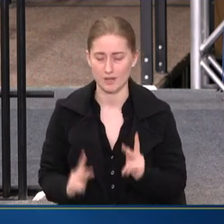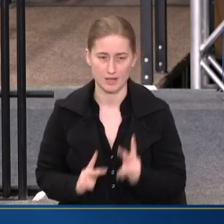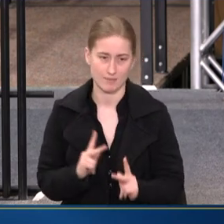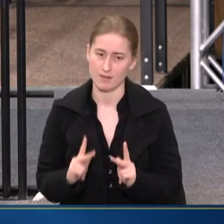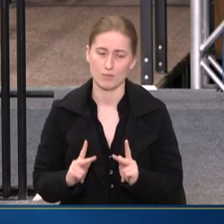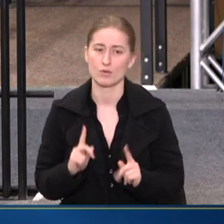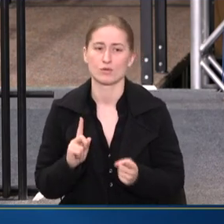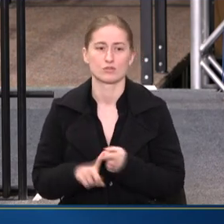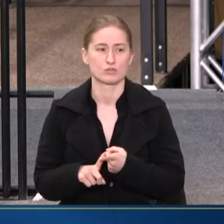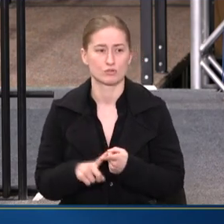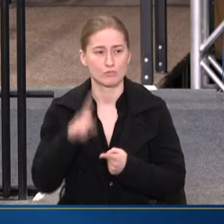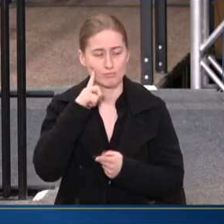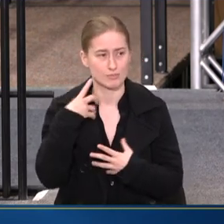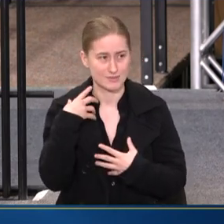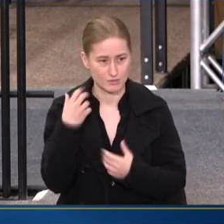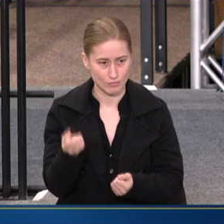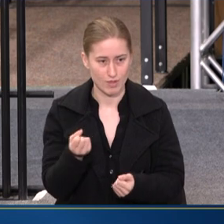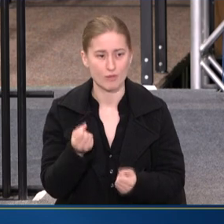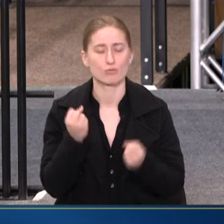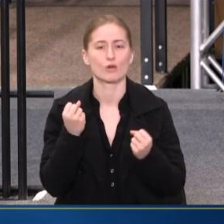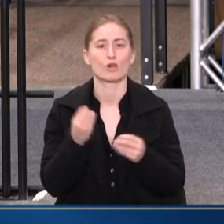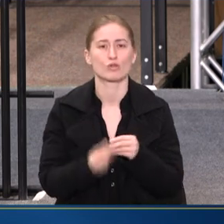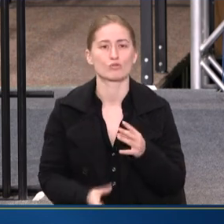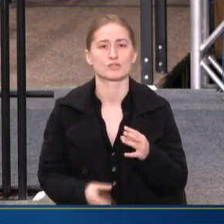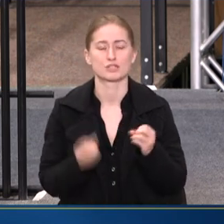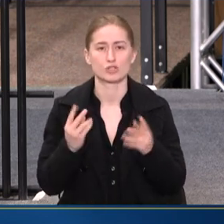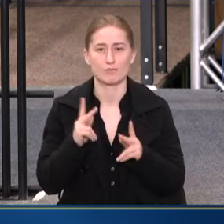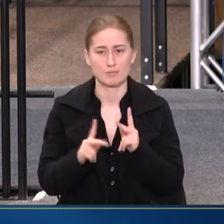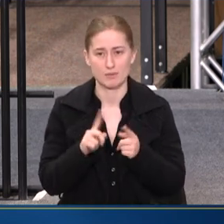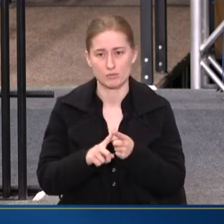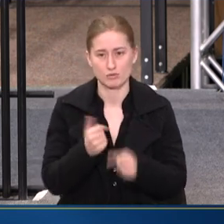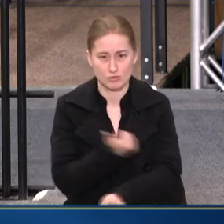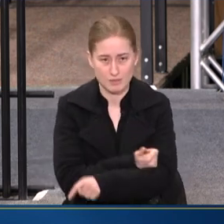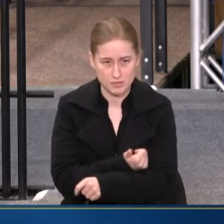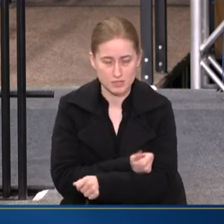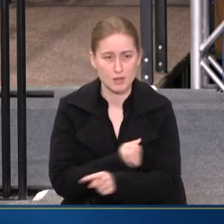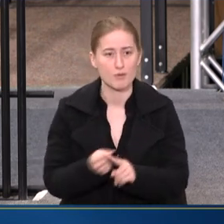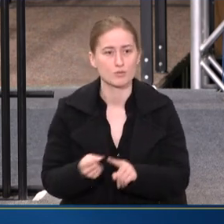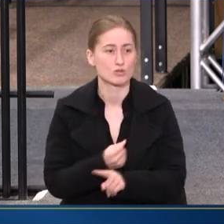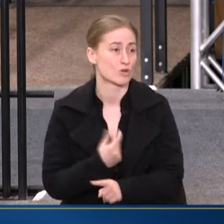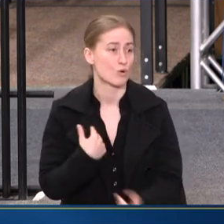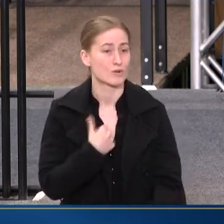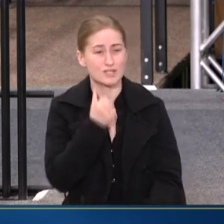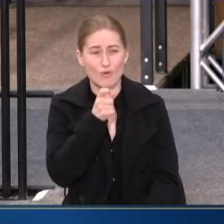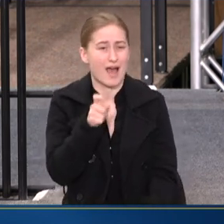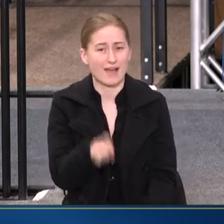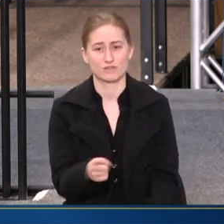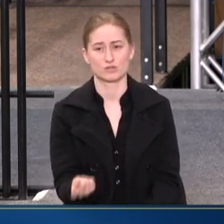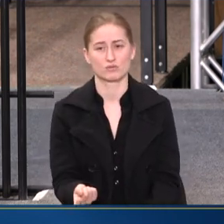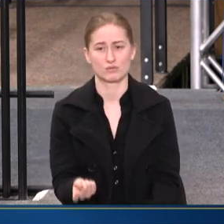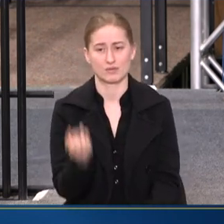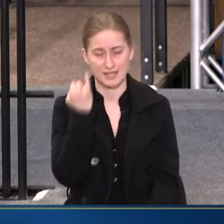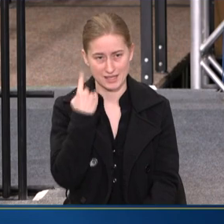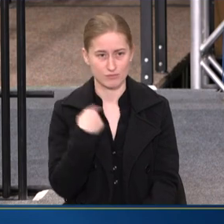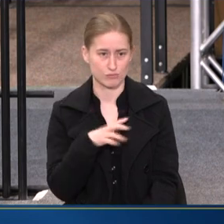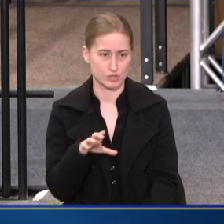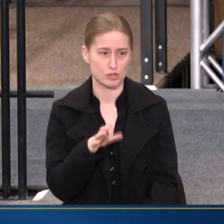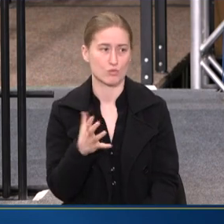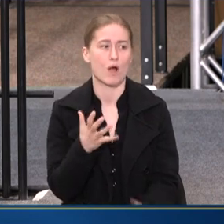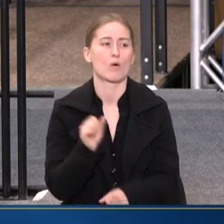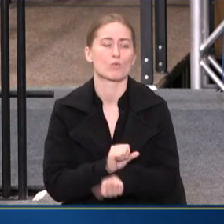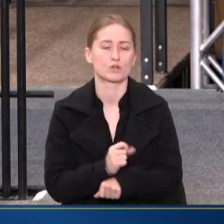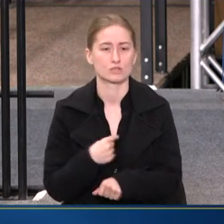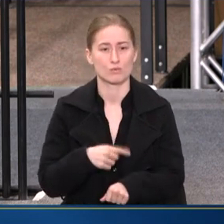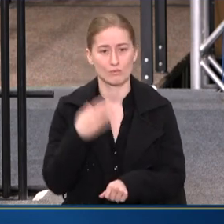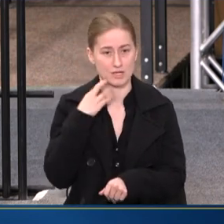to mental health. We're losing so many people to substance abuse that we do not have to if we do what works. We